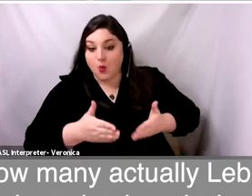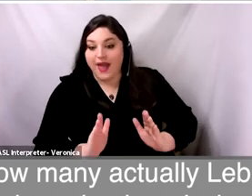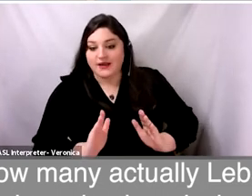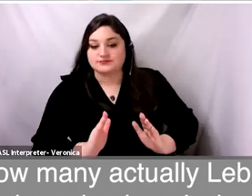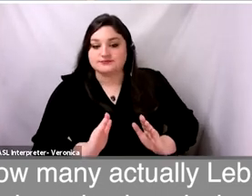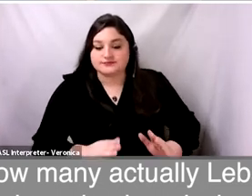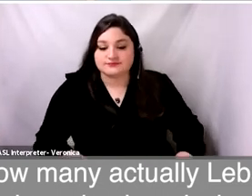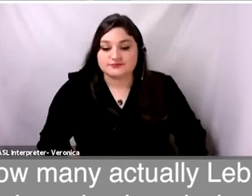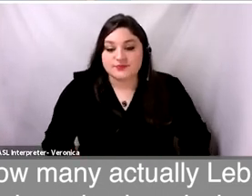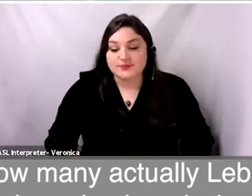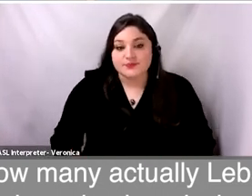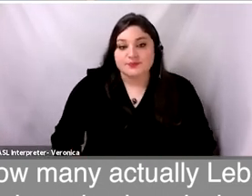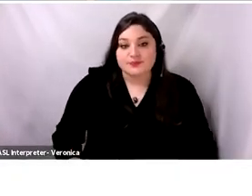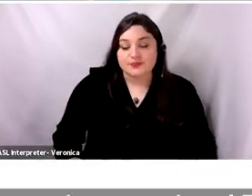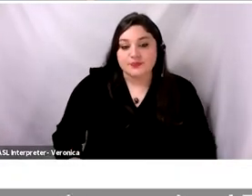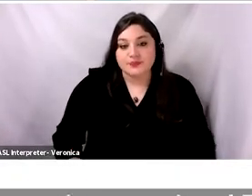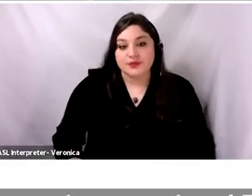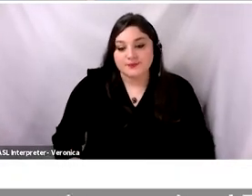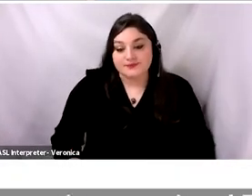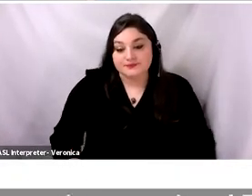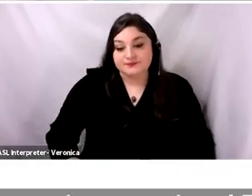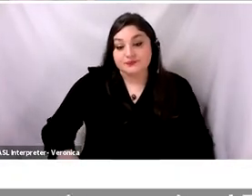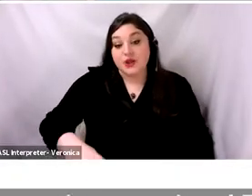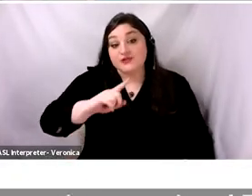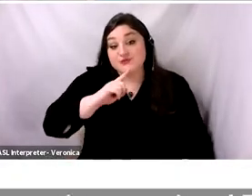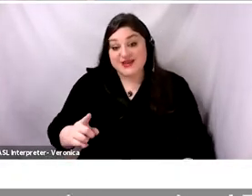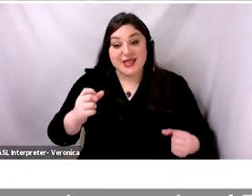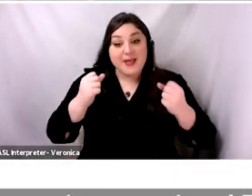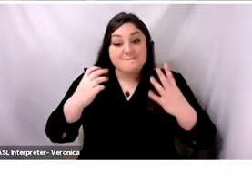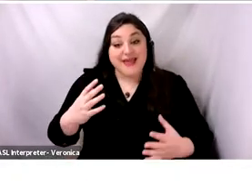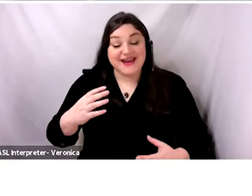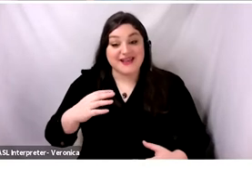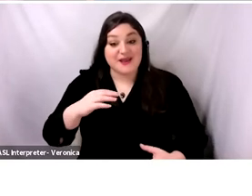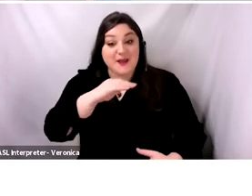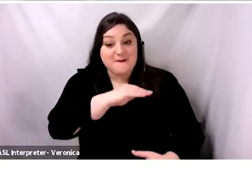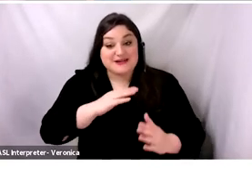by the missionaries think that they are the opposite of Bedouins.